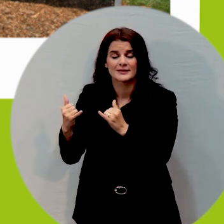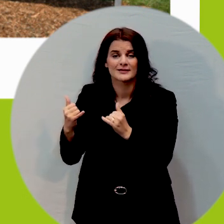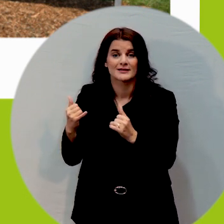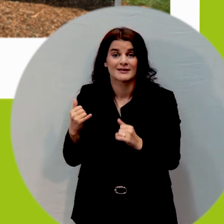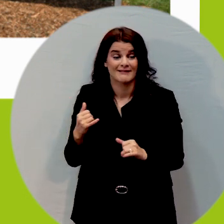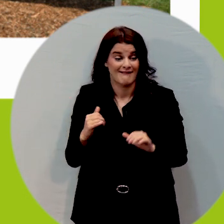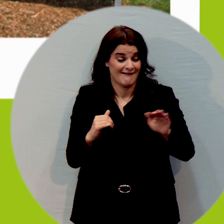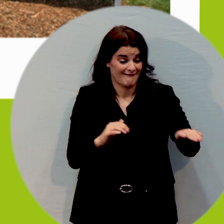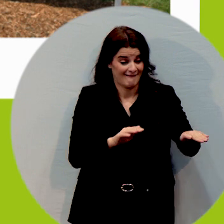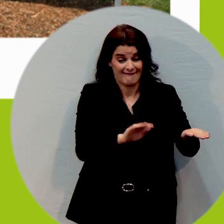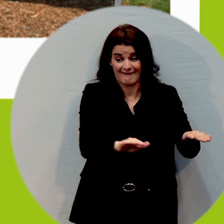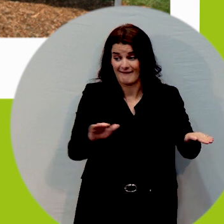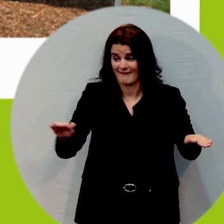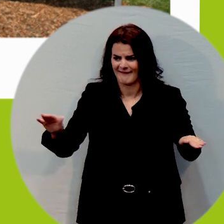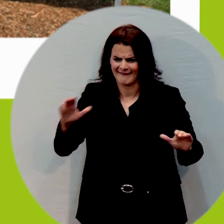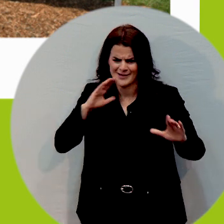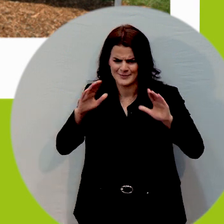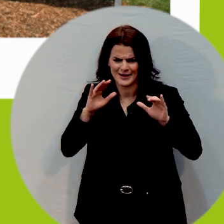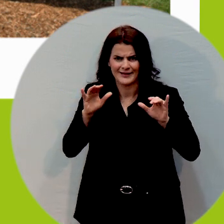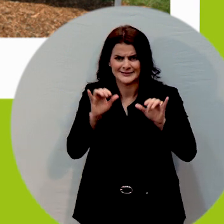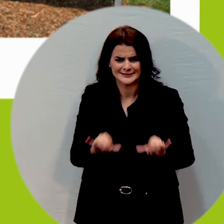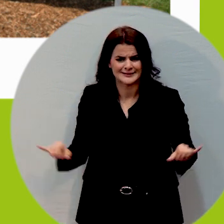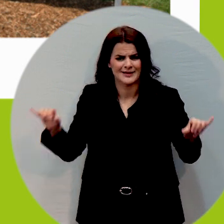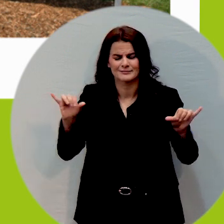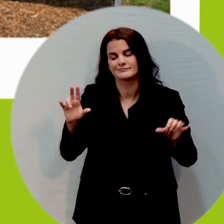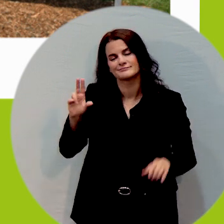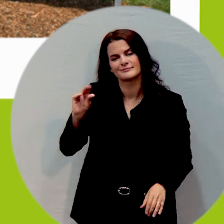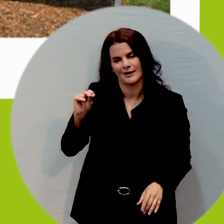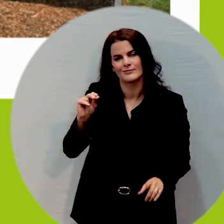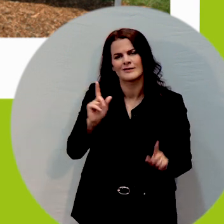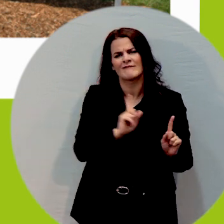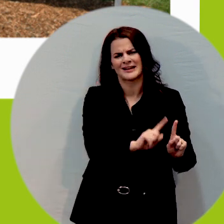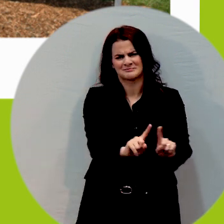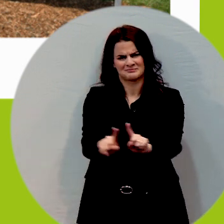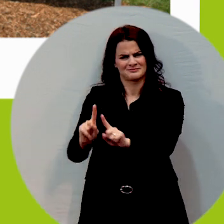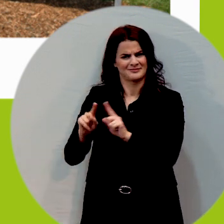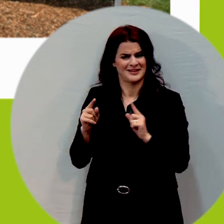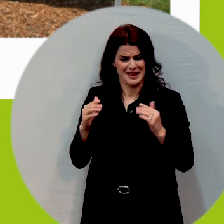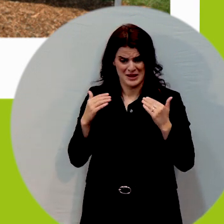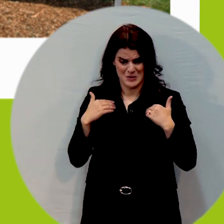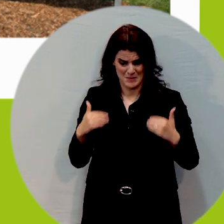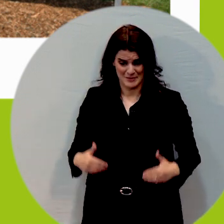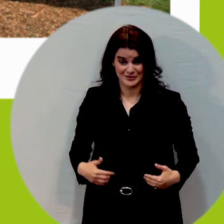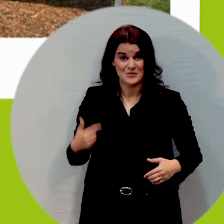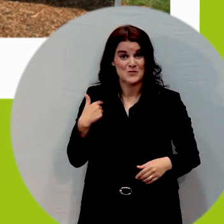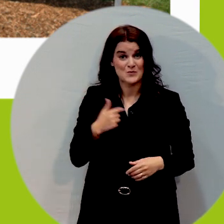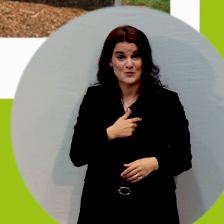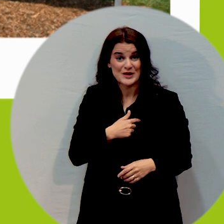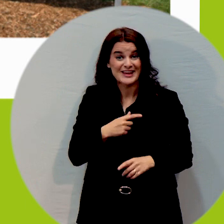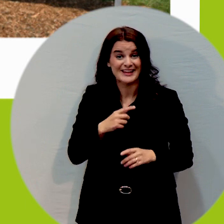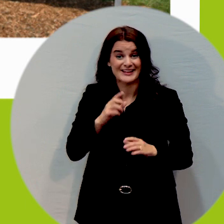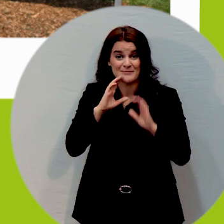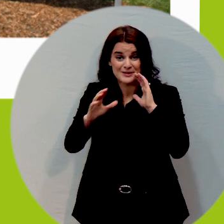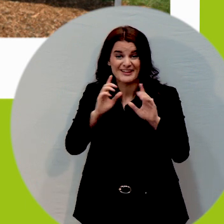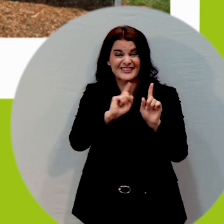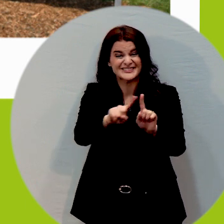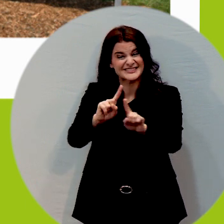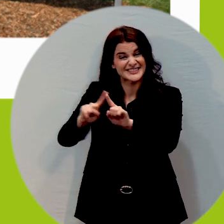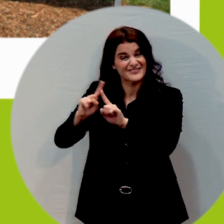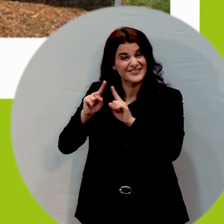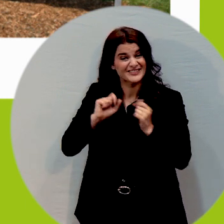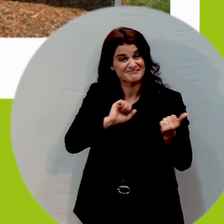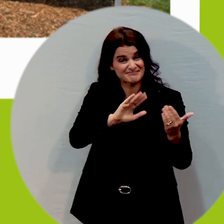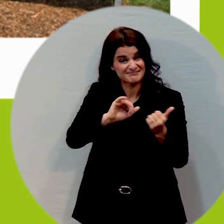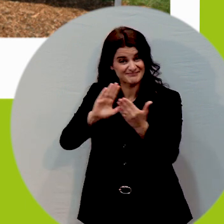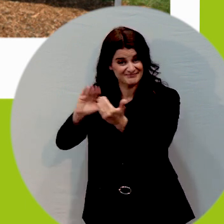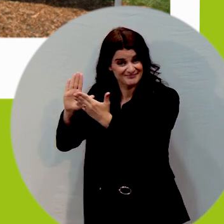the same way you know as human beings we all communicate in so many different forms and these communication boards can be